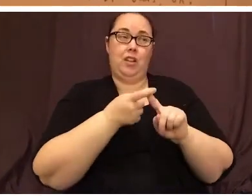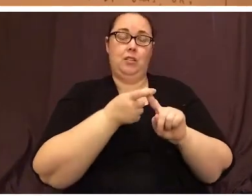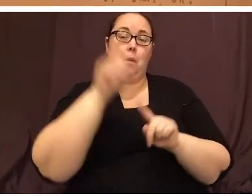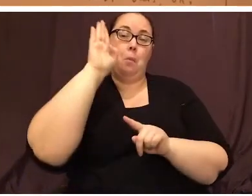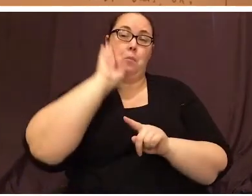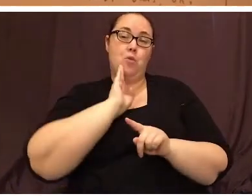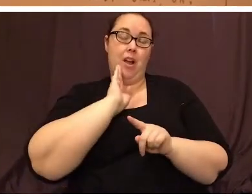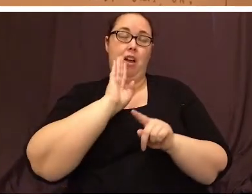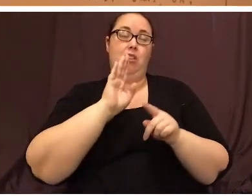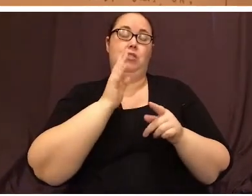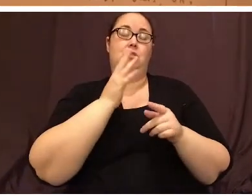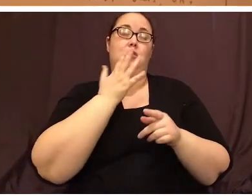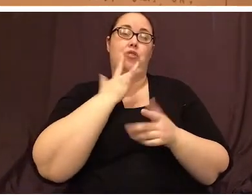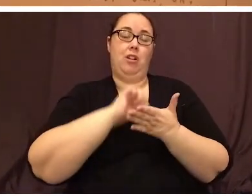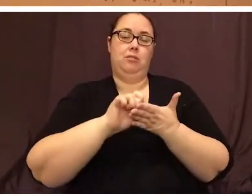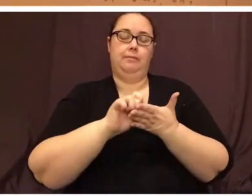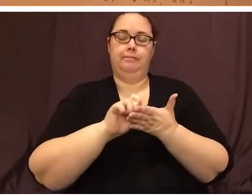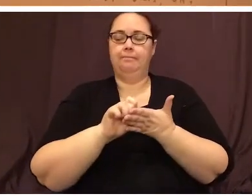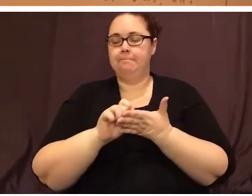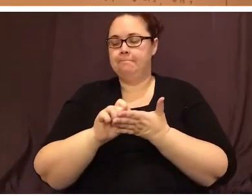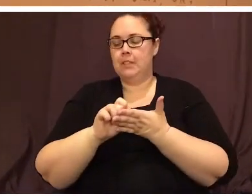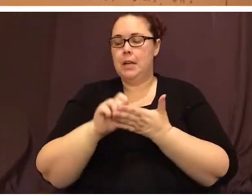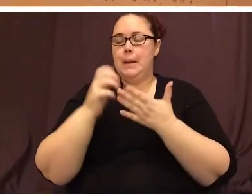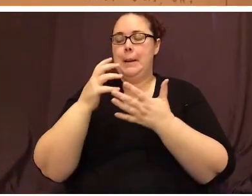Bear Goes in the Woods by Duncan.